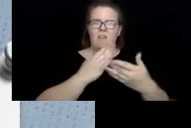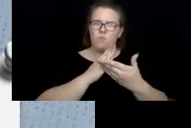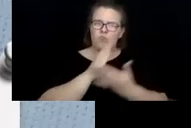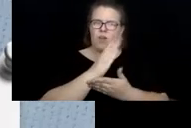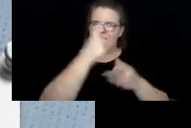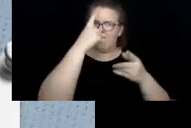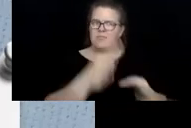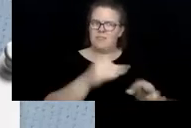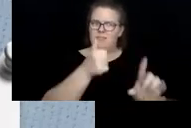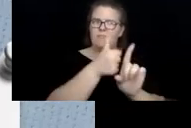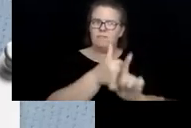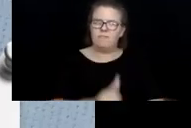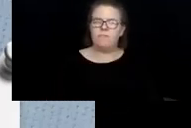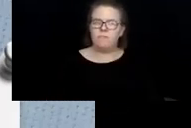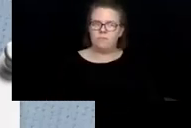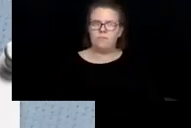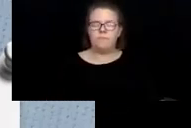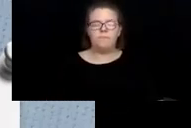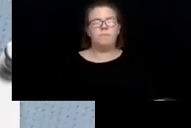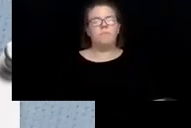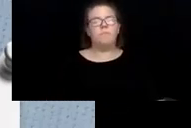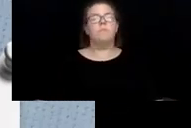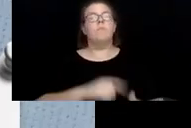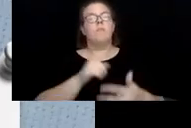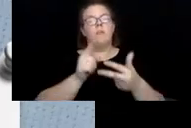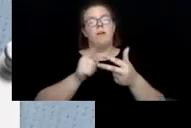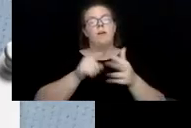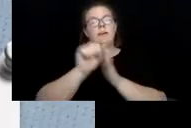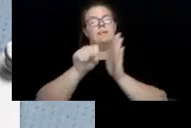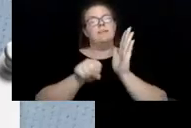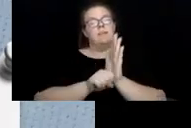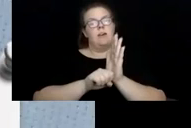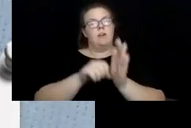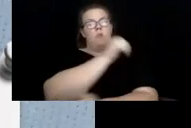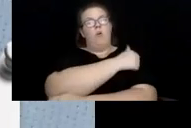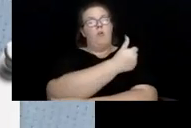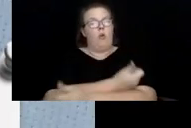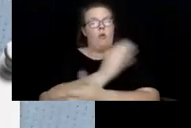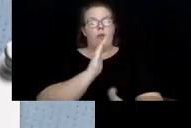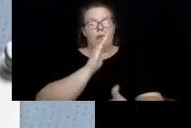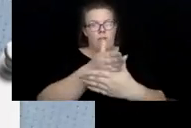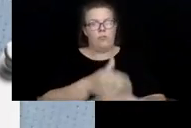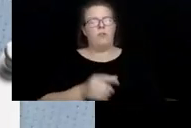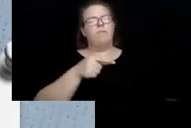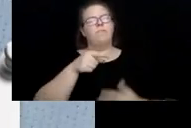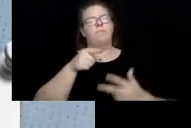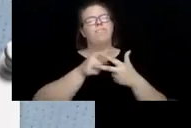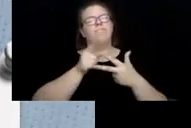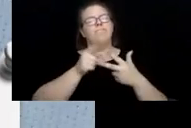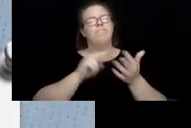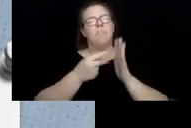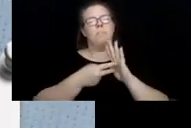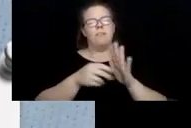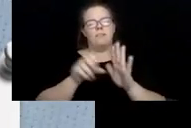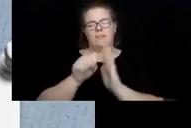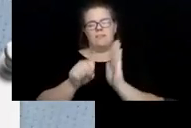decision. The state's authority to intervene, um, meaning that the state,